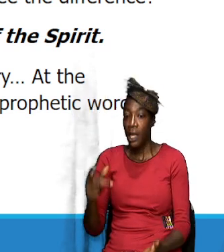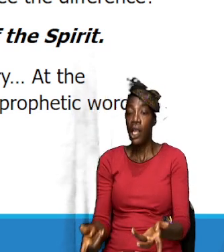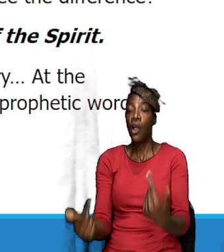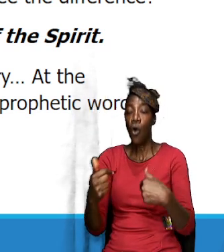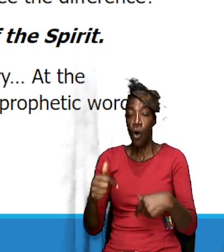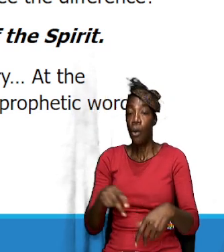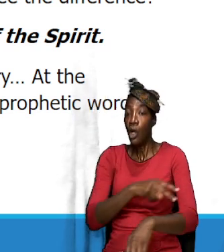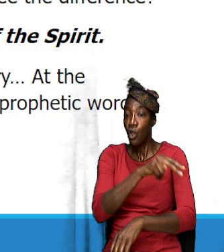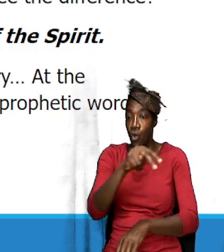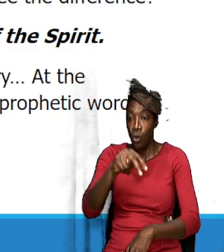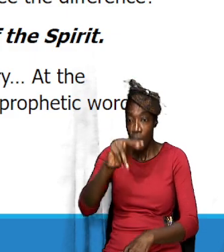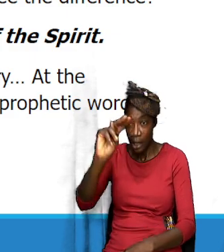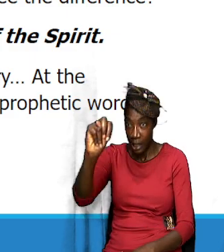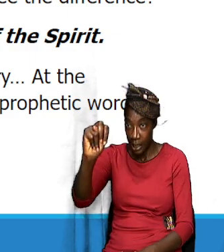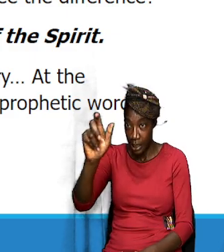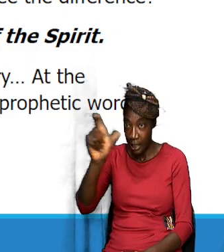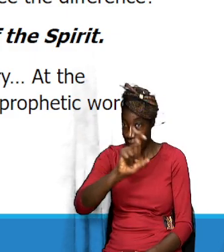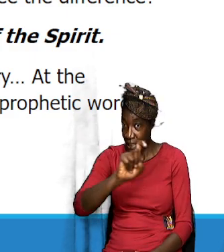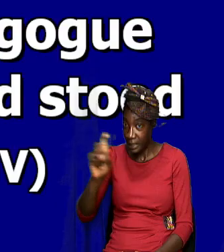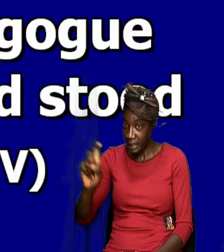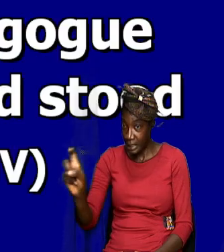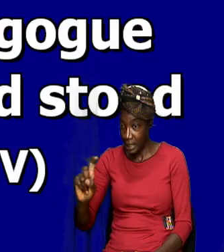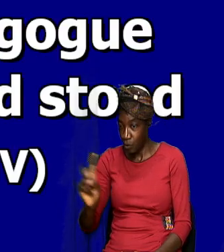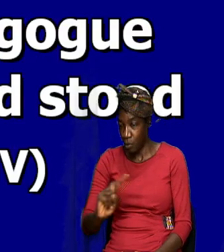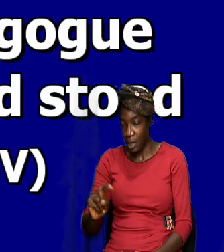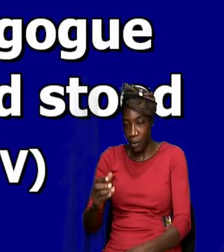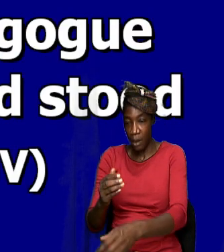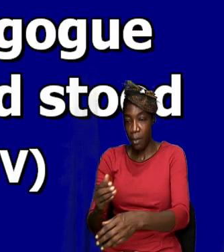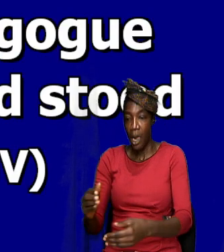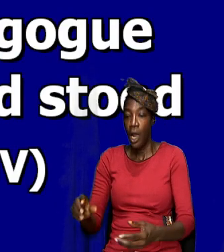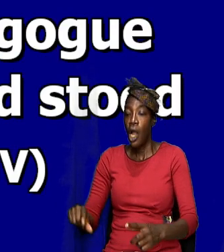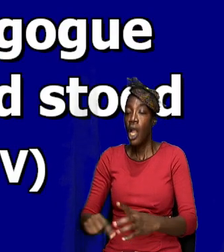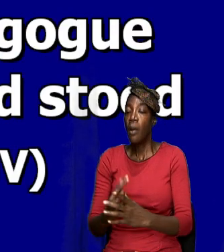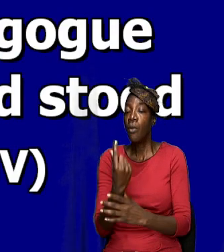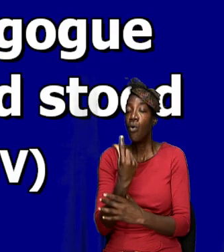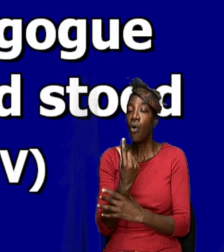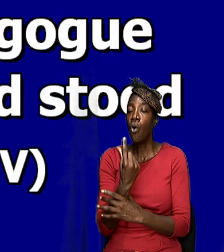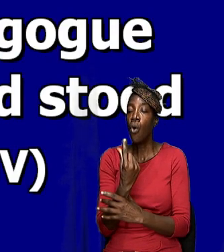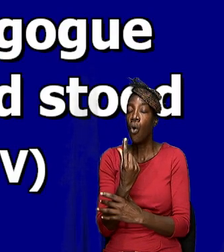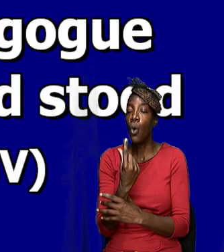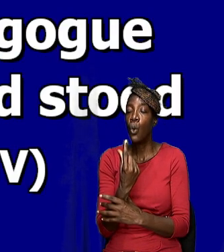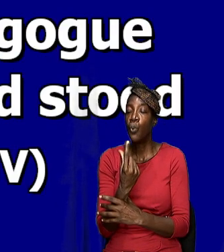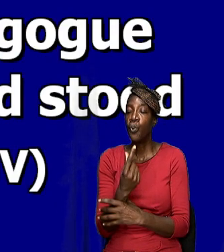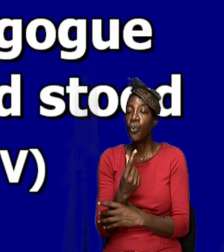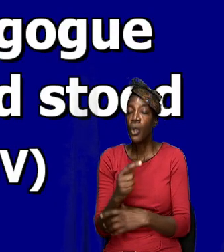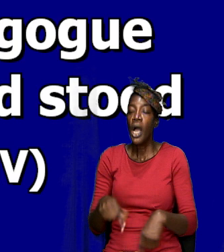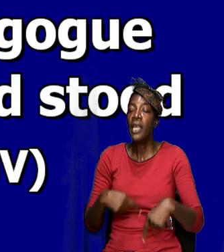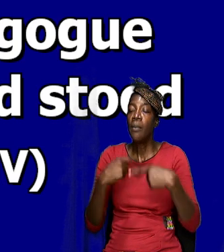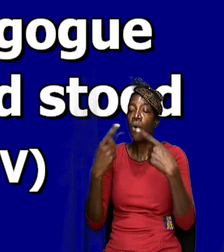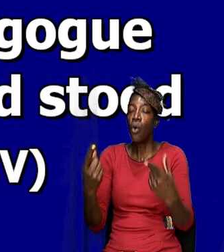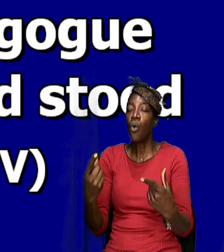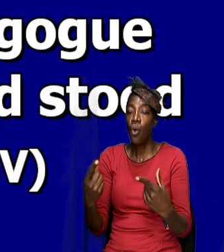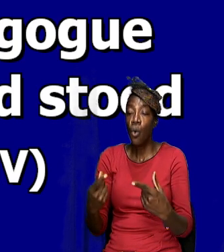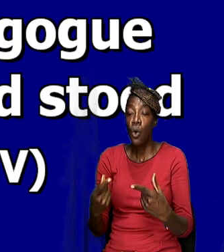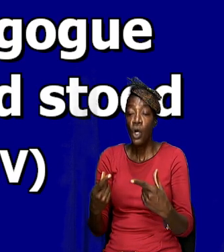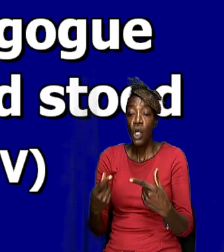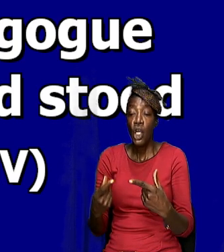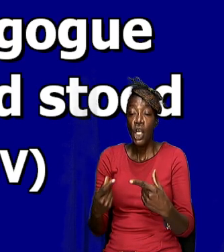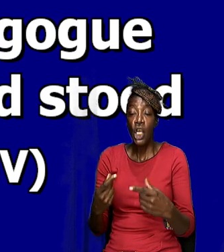And, as the custom was, he went into the synagogue on, on the Sabbath day